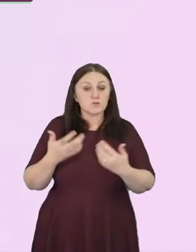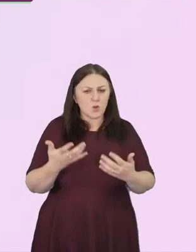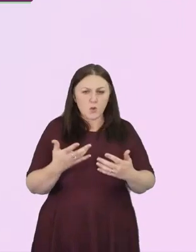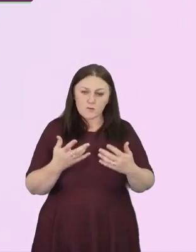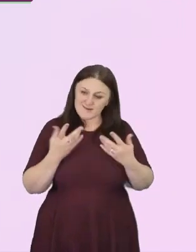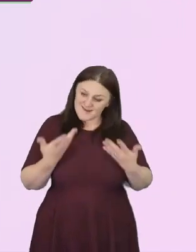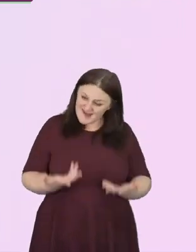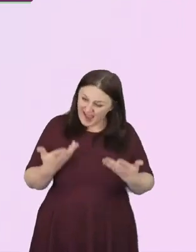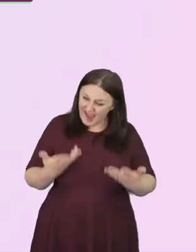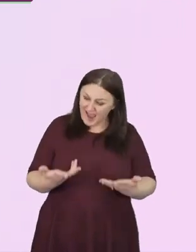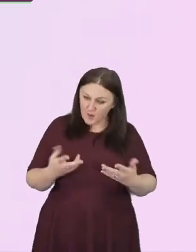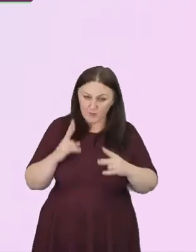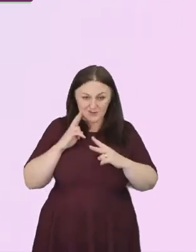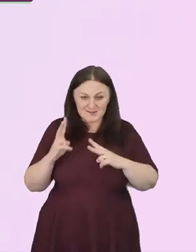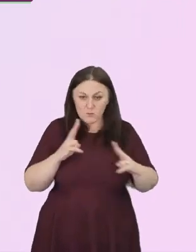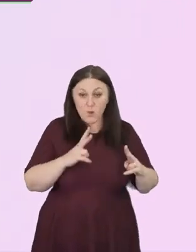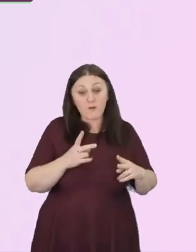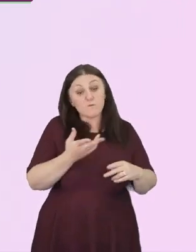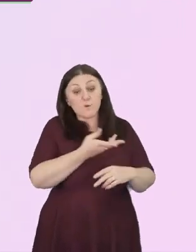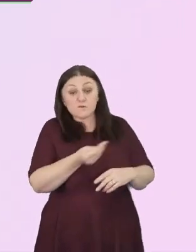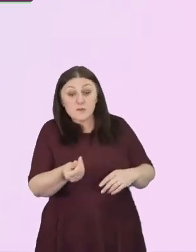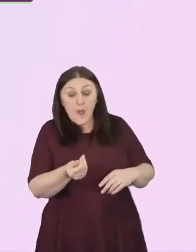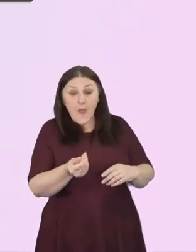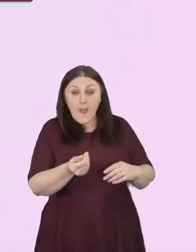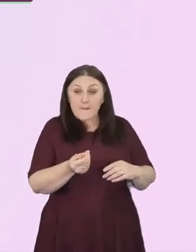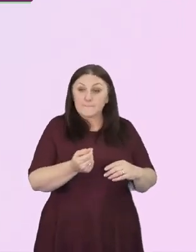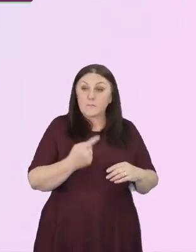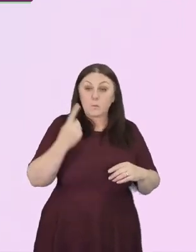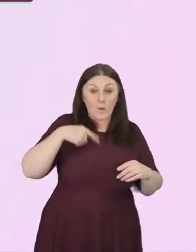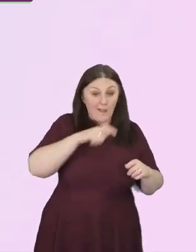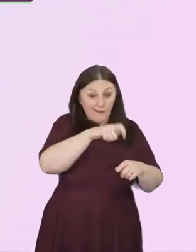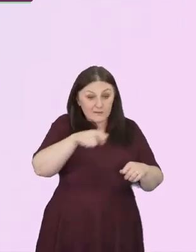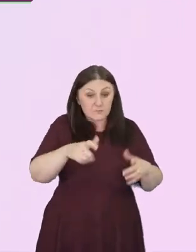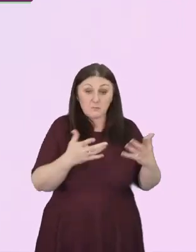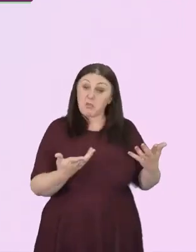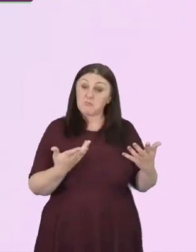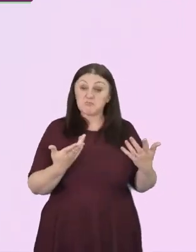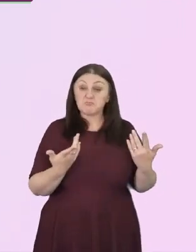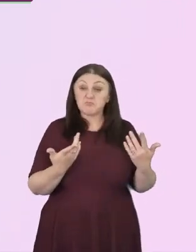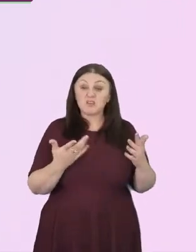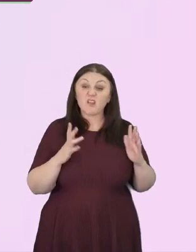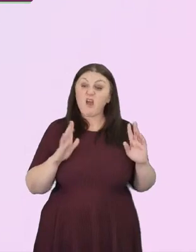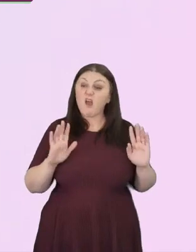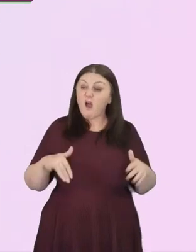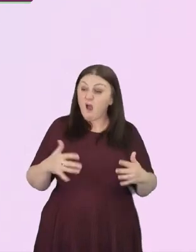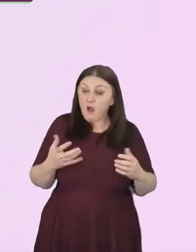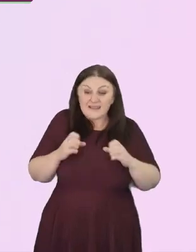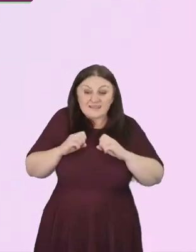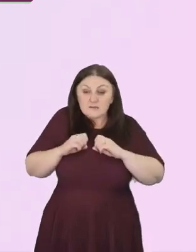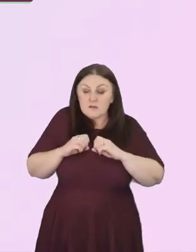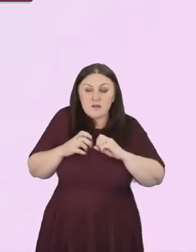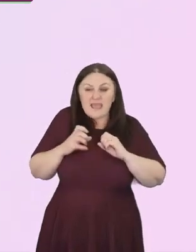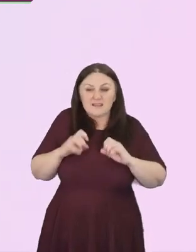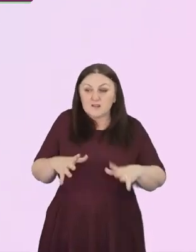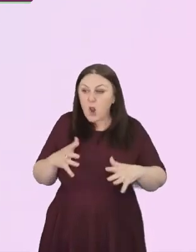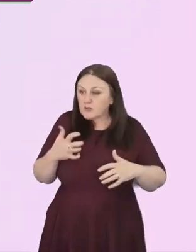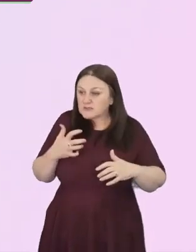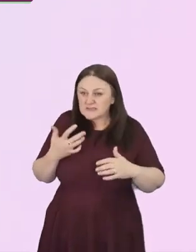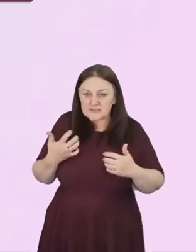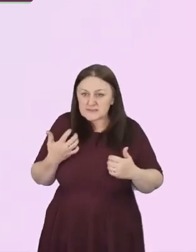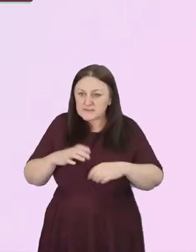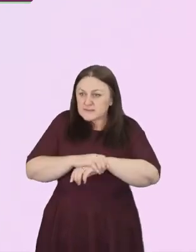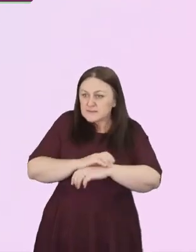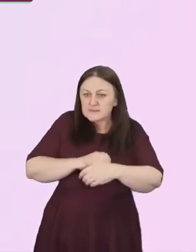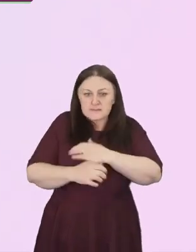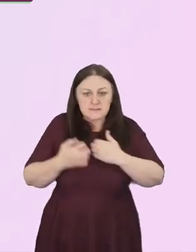maybe for a majority, this has gone off the boil. It's lost its urgency. We've lost that